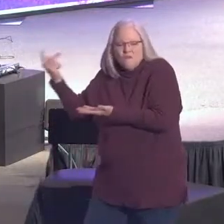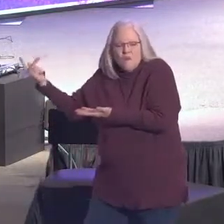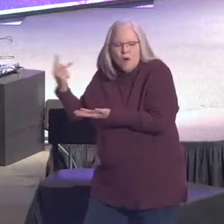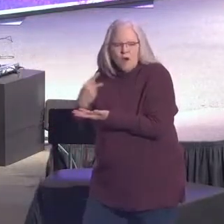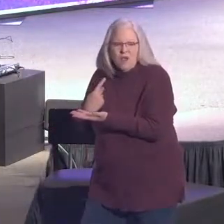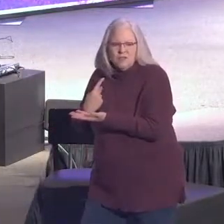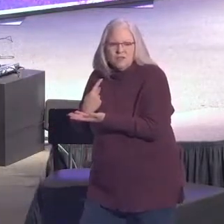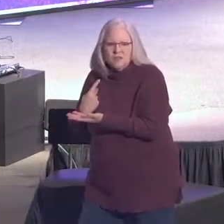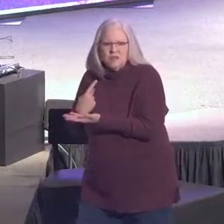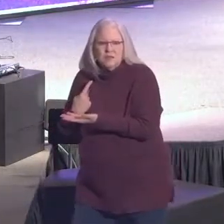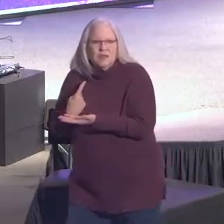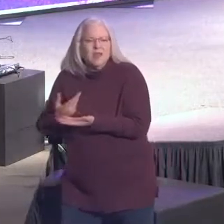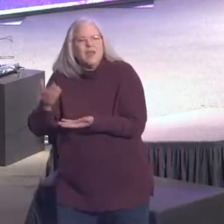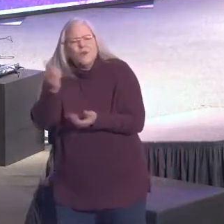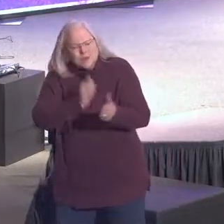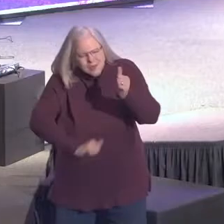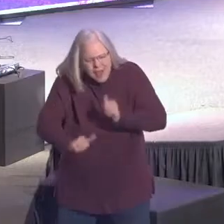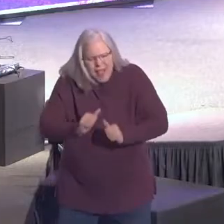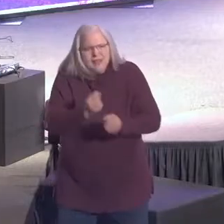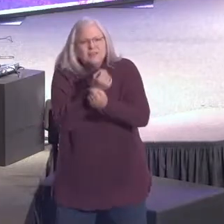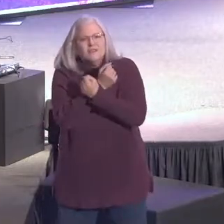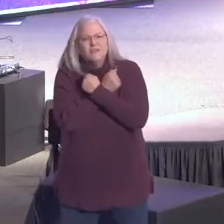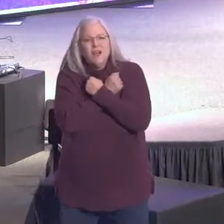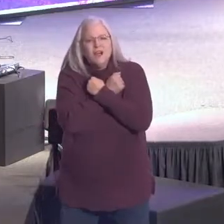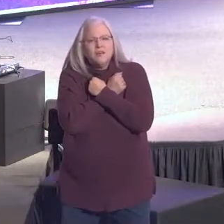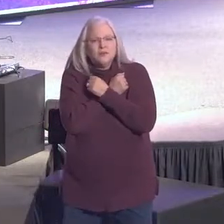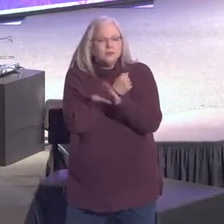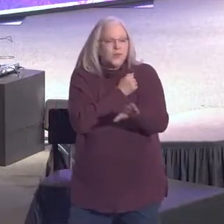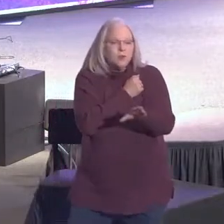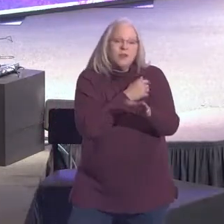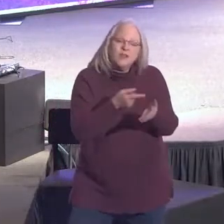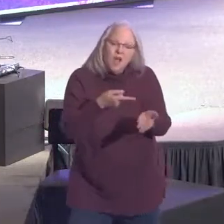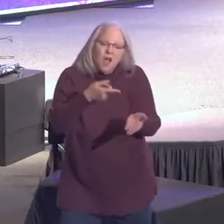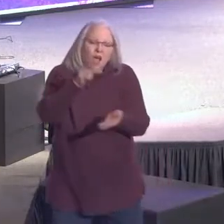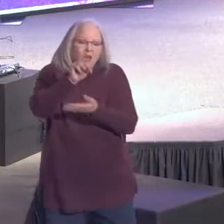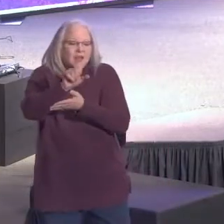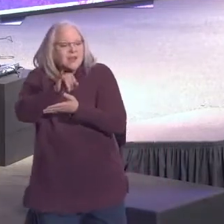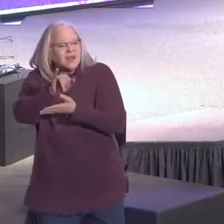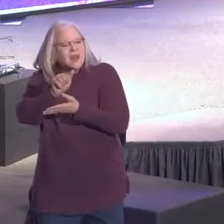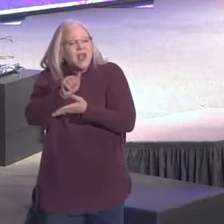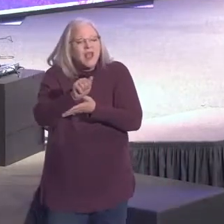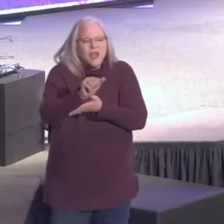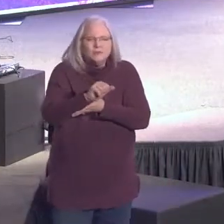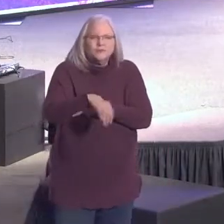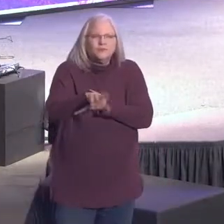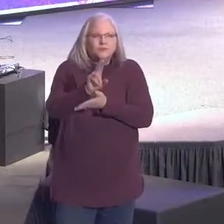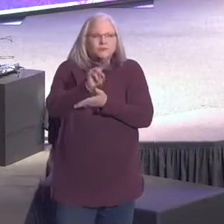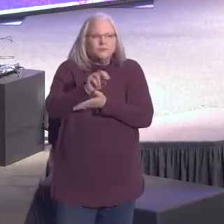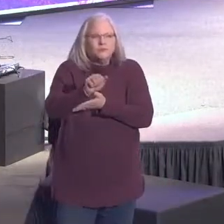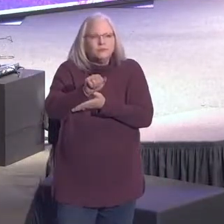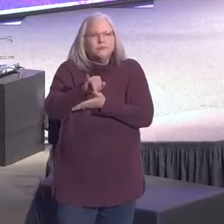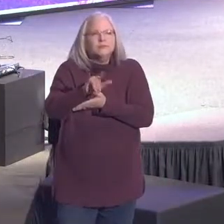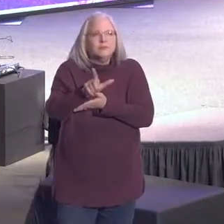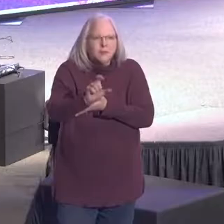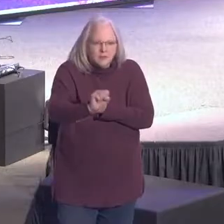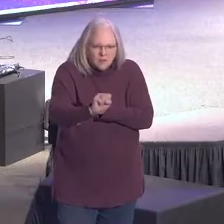the cross. It was an act of love. And by the way, you know, the nails could not hold Jesus up on that cross.